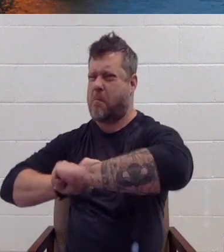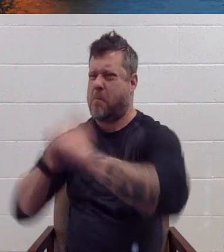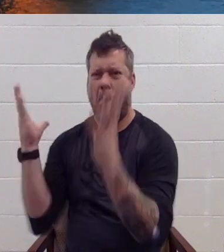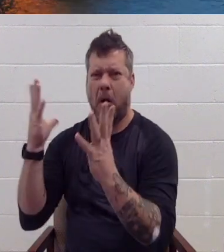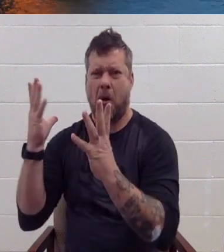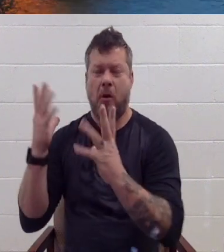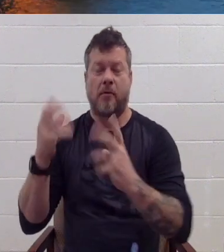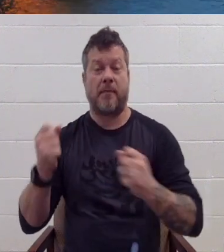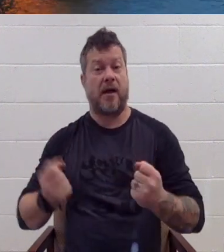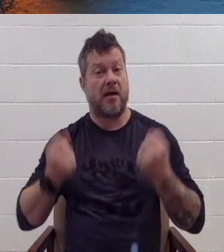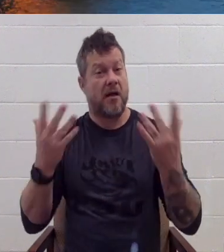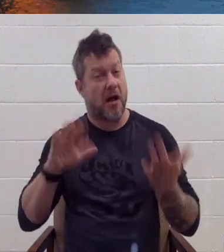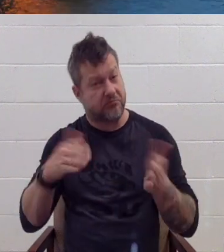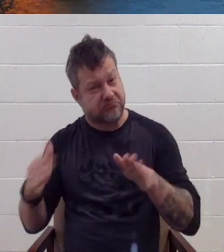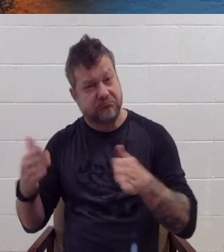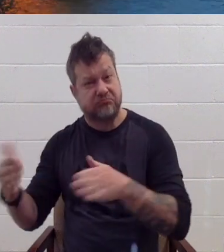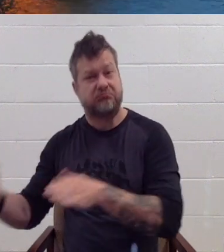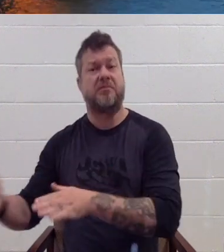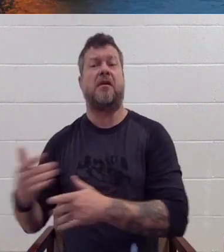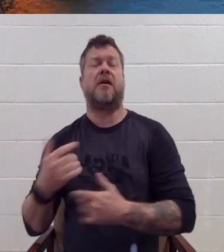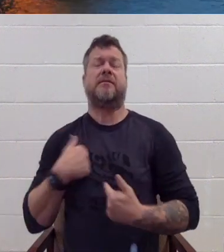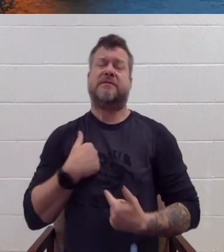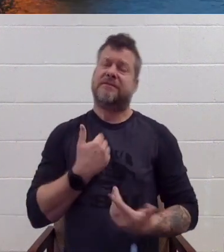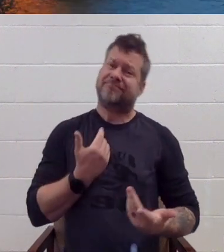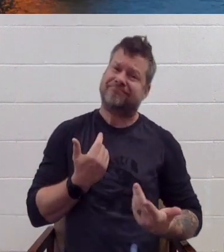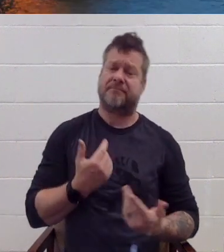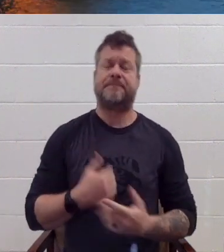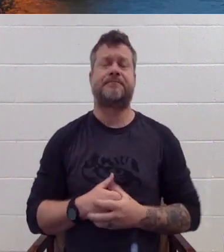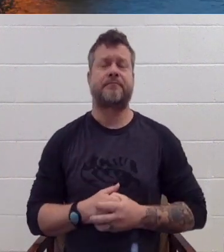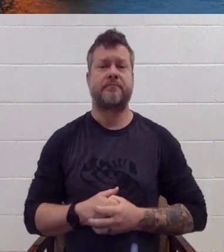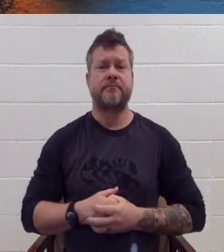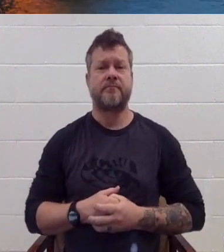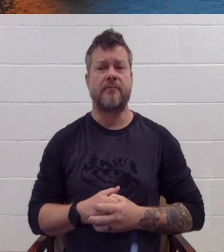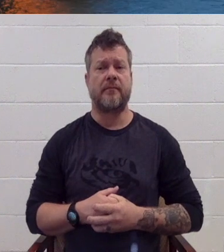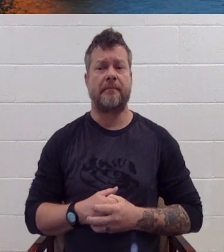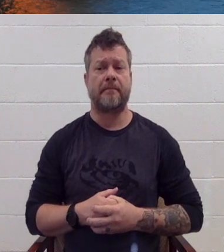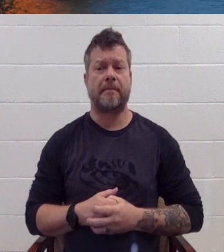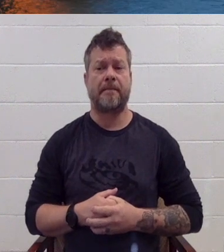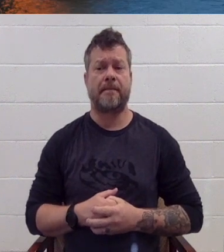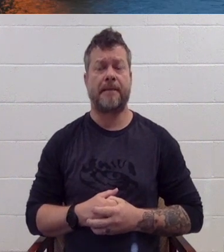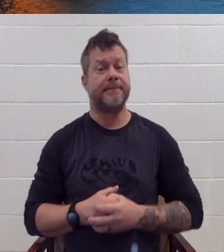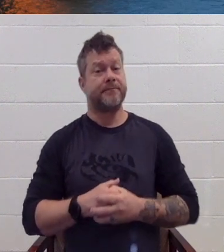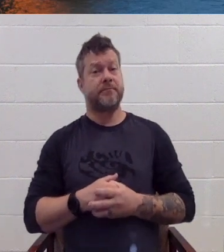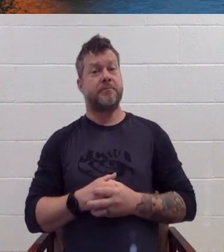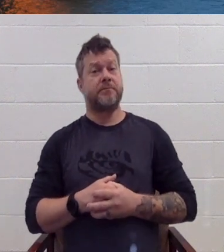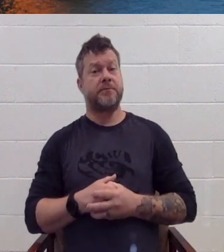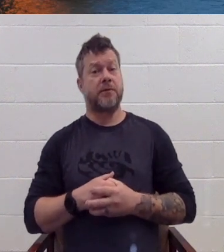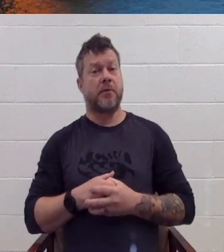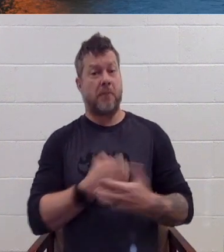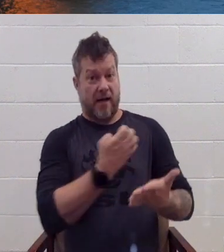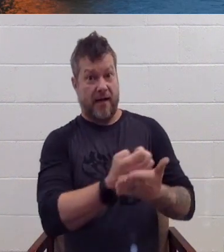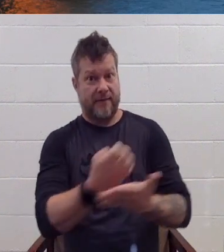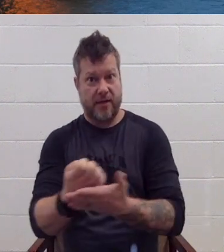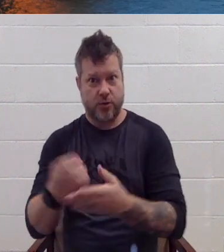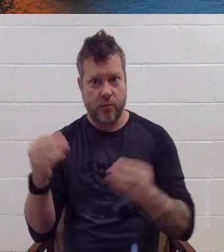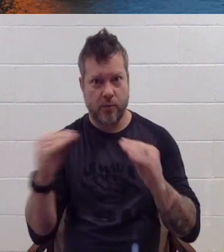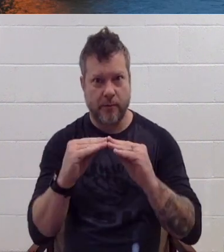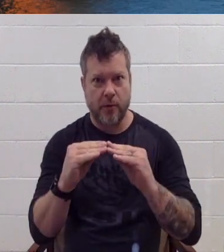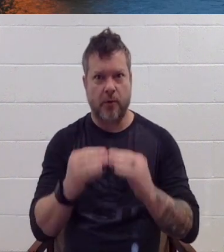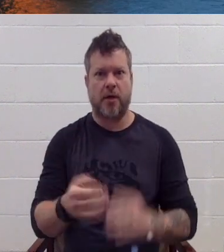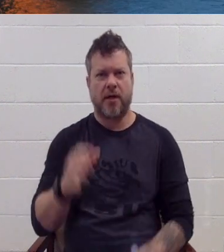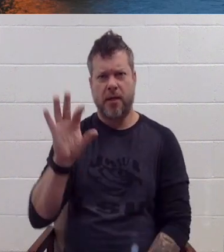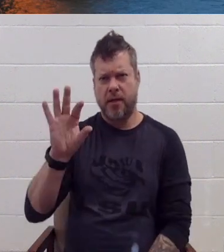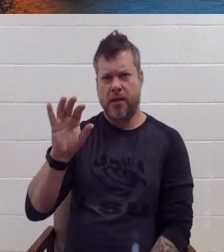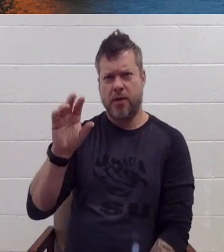As further evidence of why we should preserve this planet, in 2010, a massive explosion occurred on the offshore oil drilling